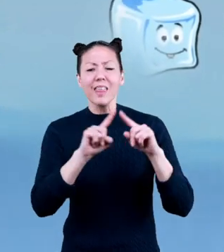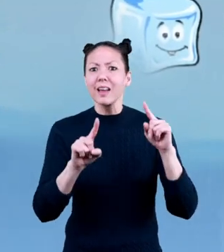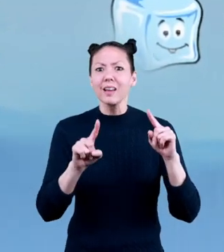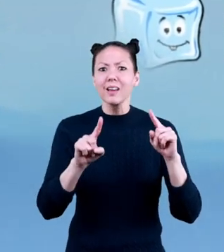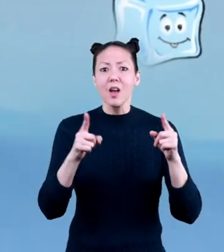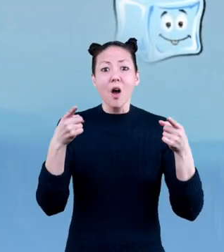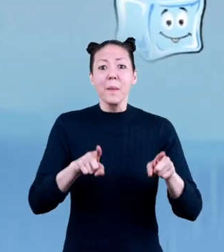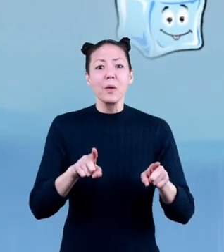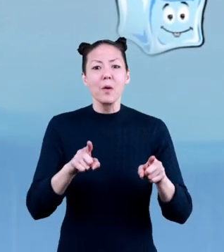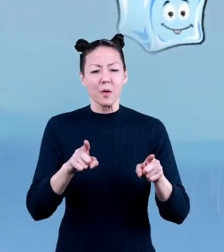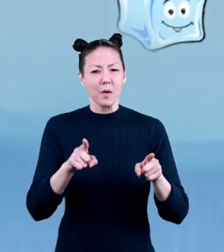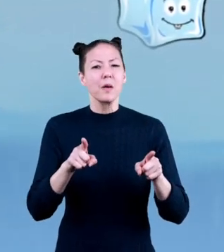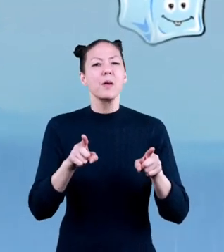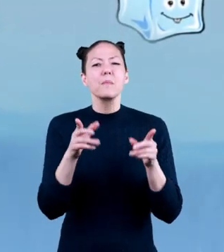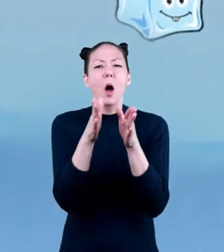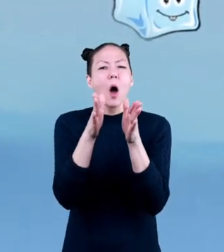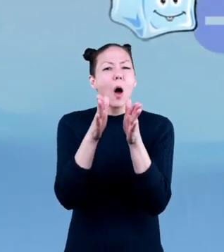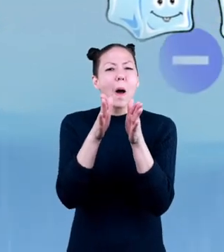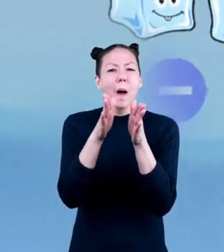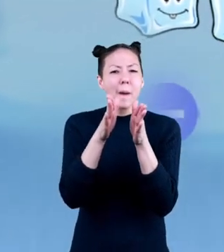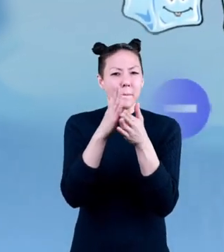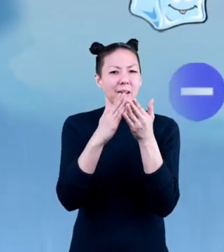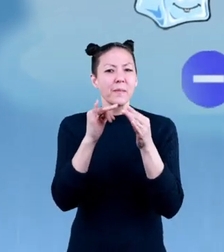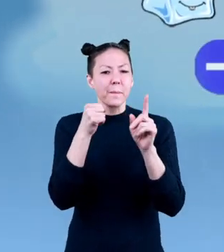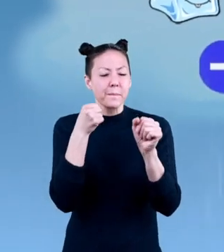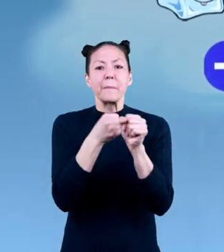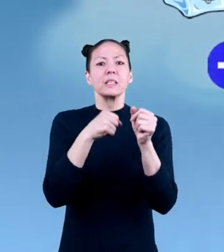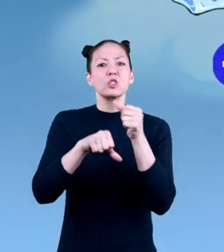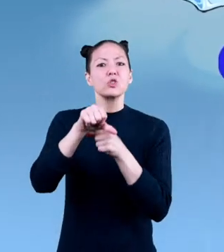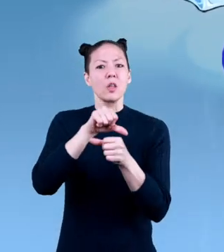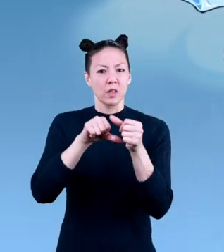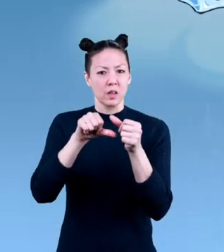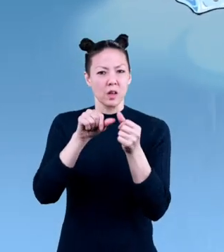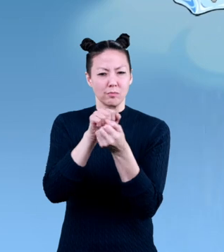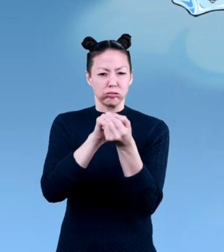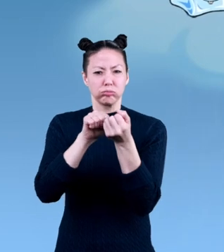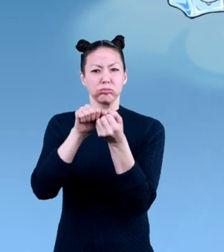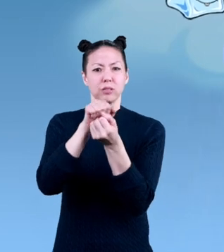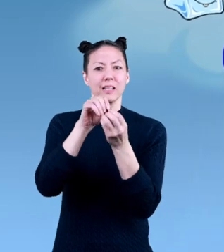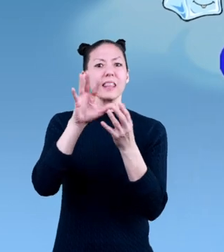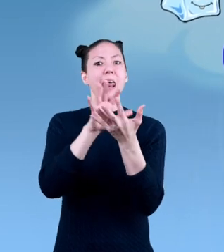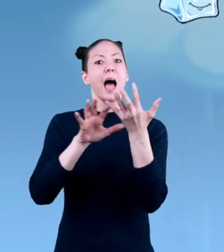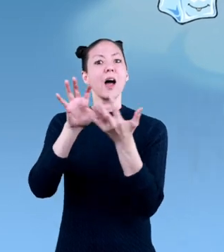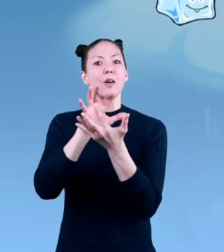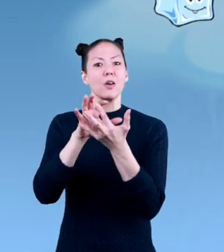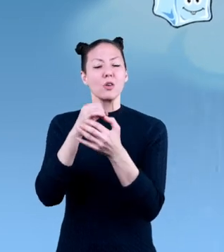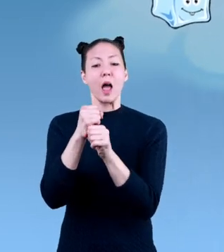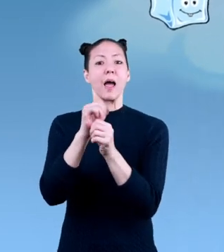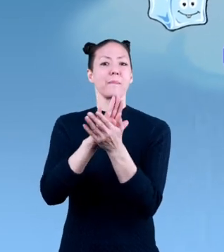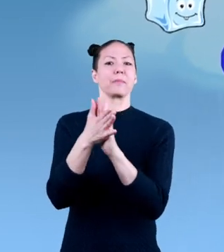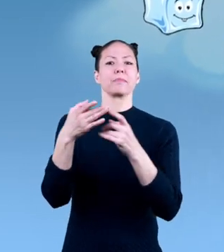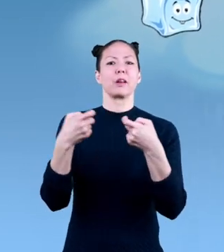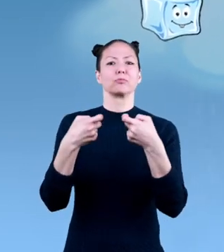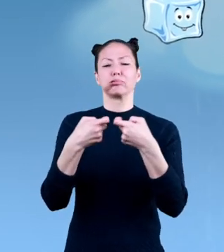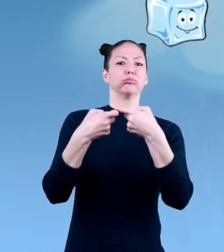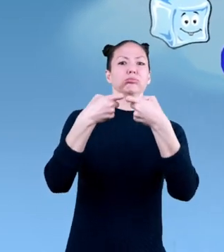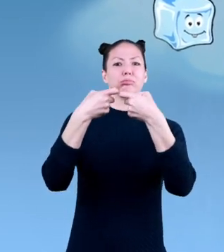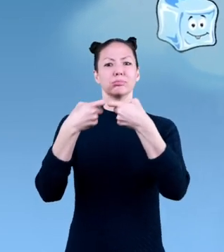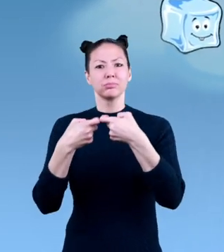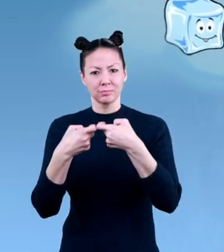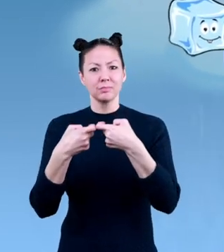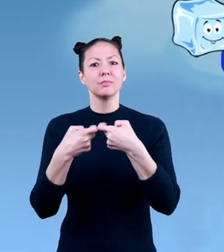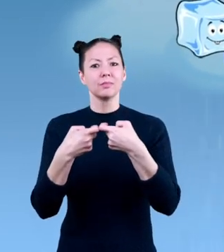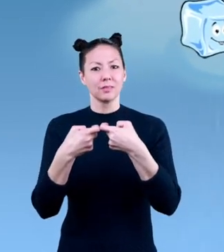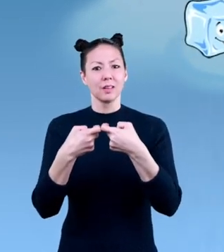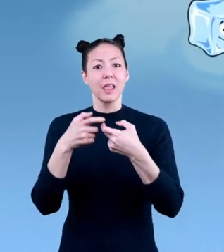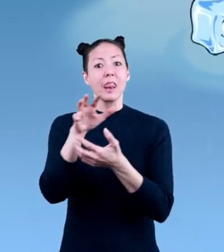when small bits of ice bump into each other as they move around in a cloud together and create an electric charge. When